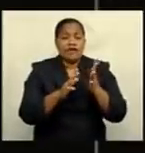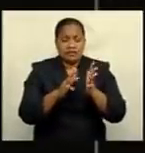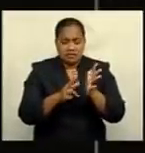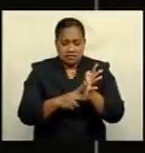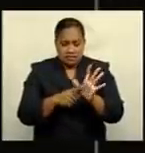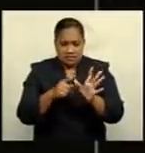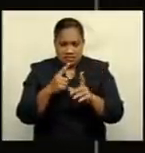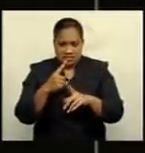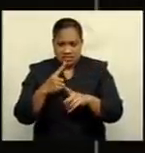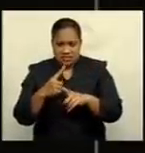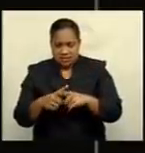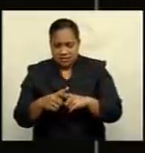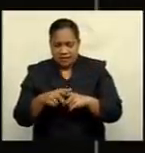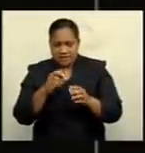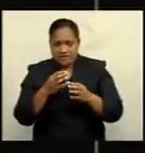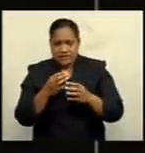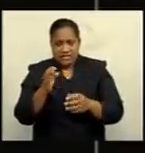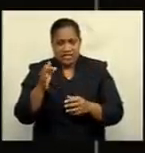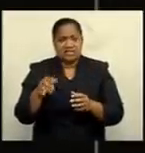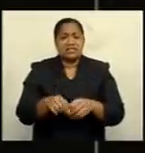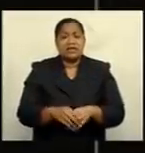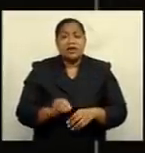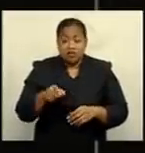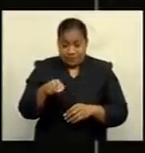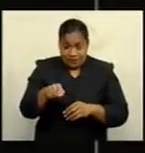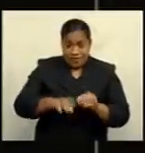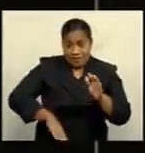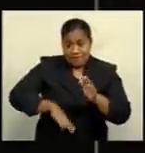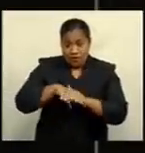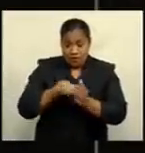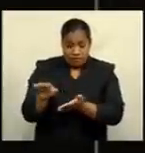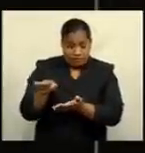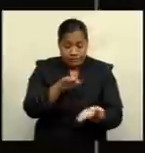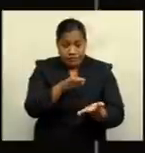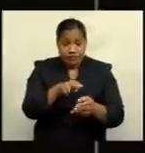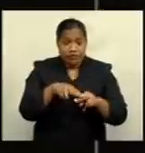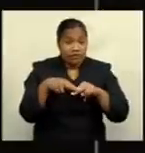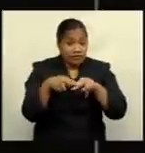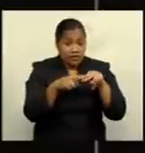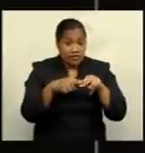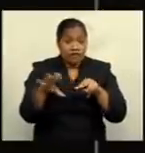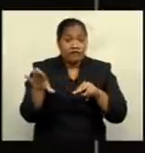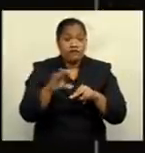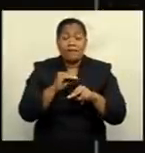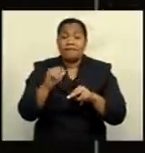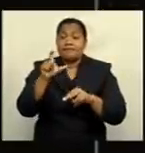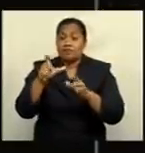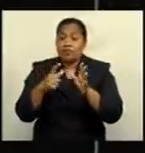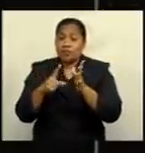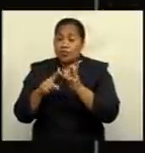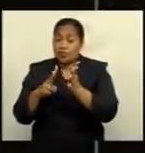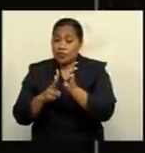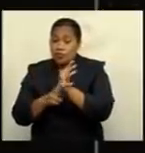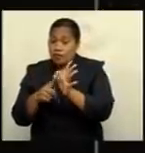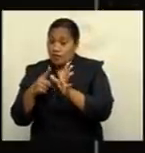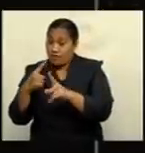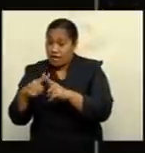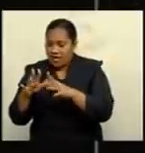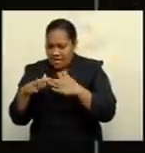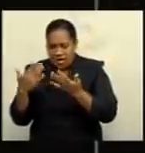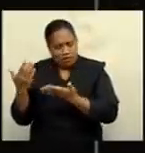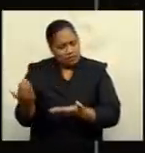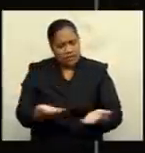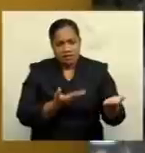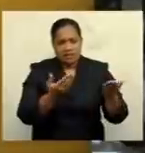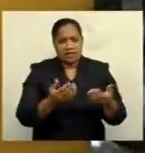Resident Coordinator Sanaka Samarasinha says the full allocation for Fiji via the COVAX facility has now been delivered. Kritika Kumar